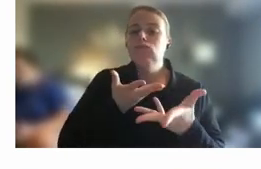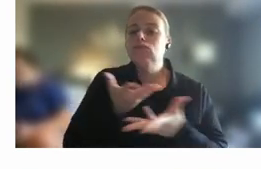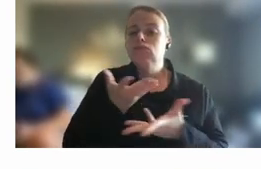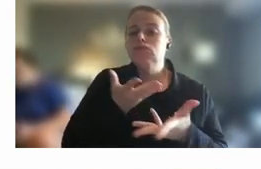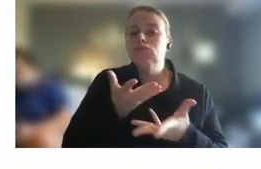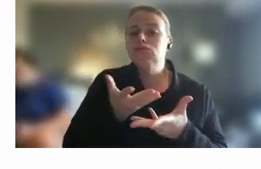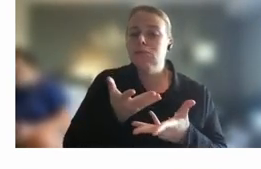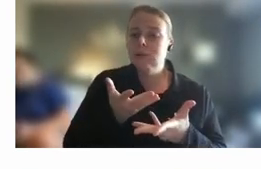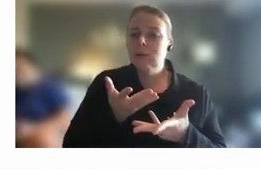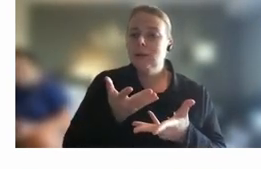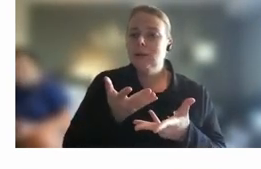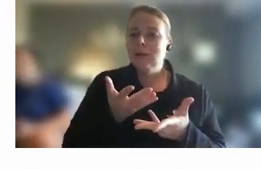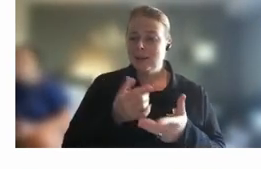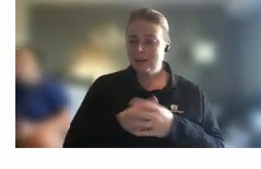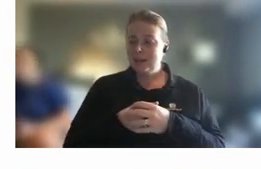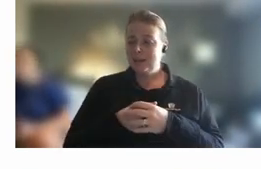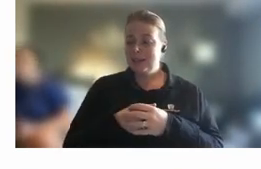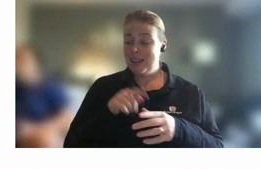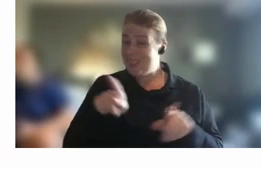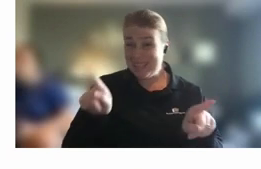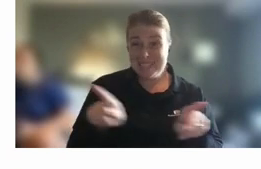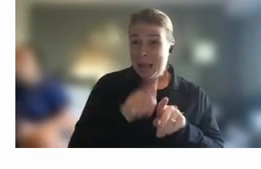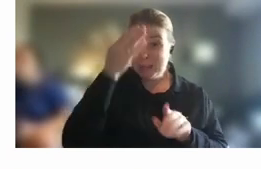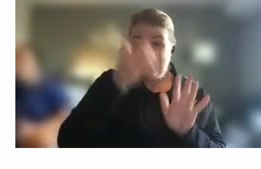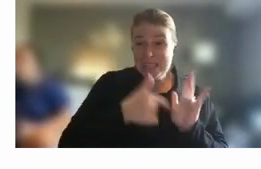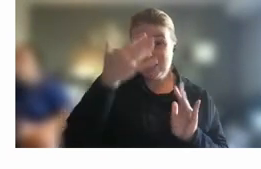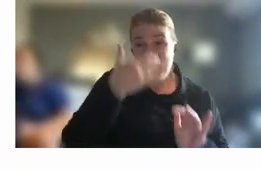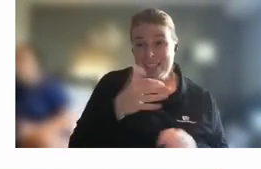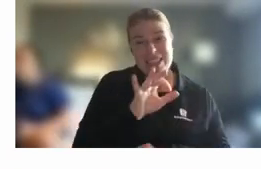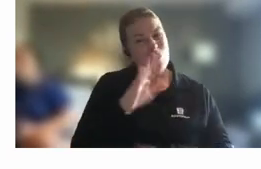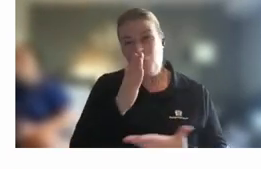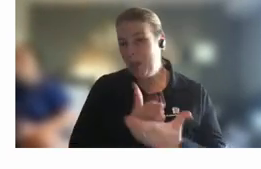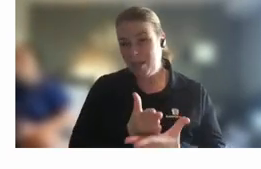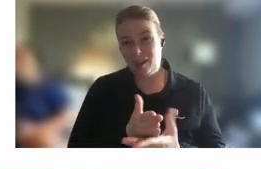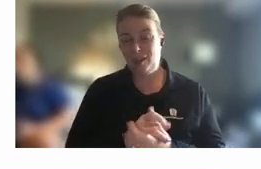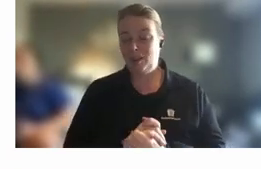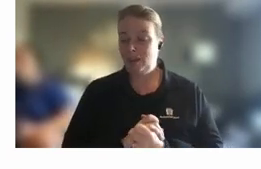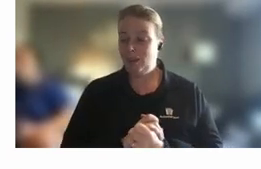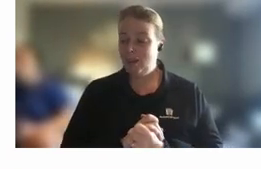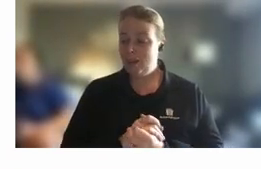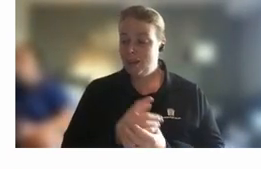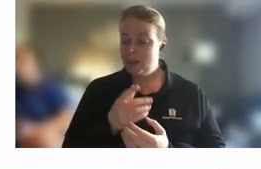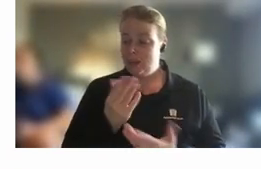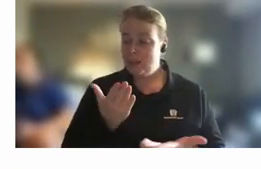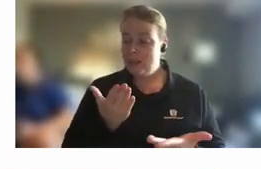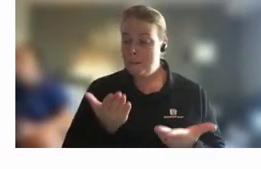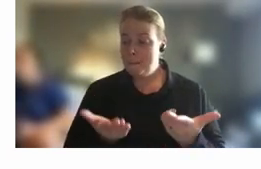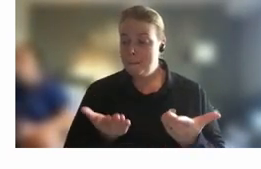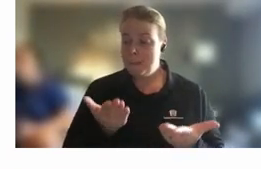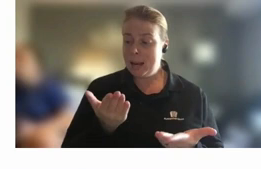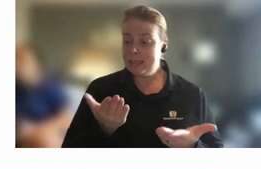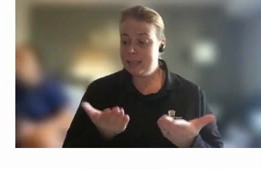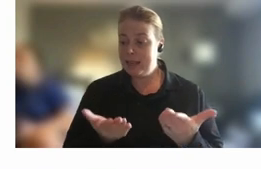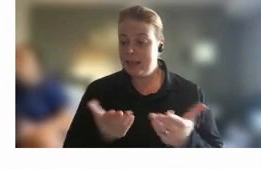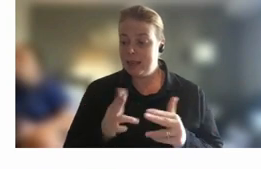replicates what happens in person now these are balancing factors we've just got to think about them in the